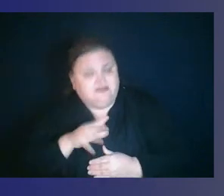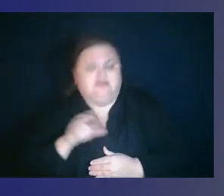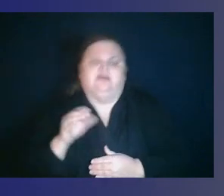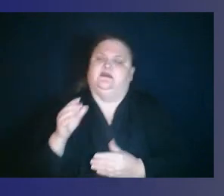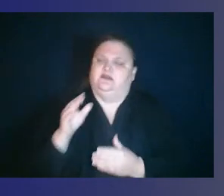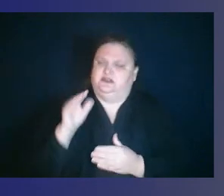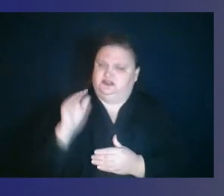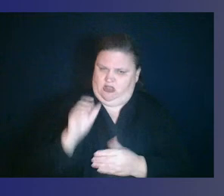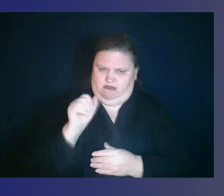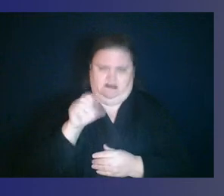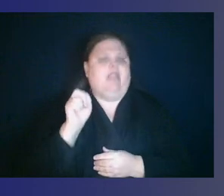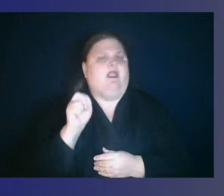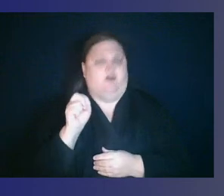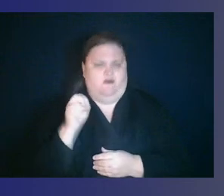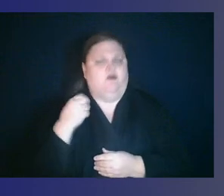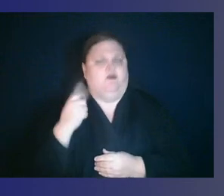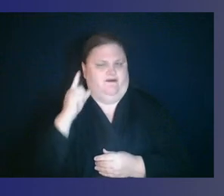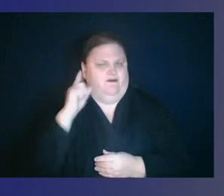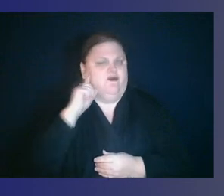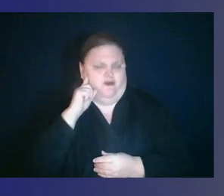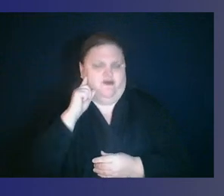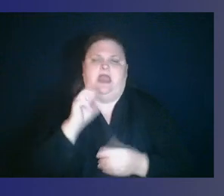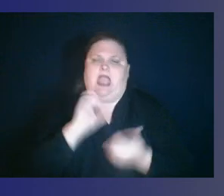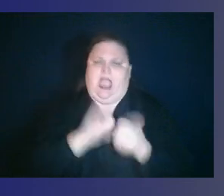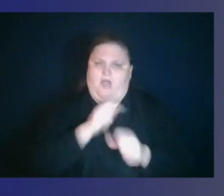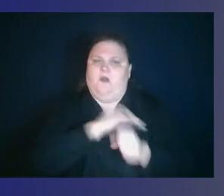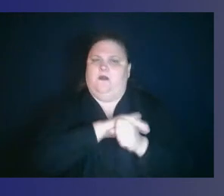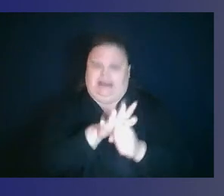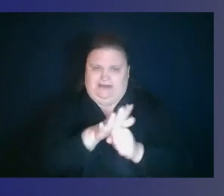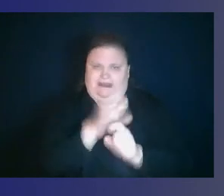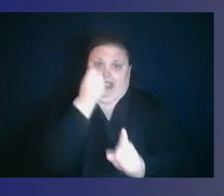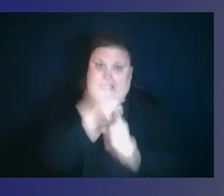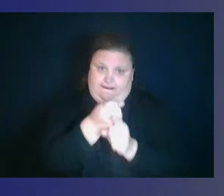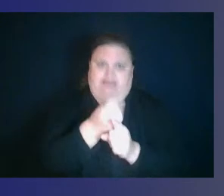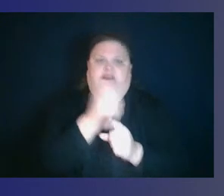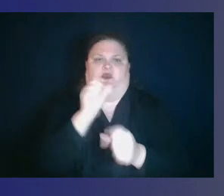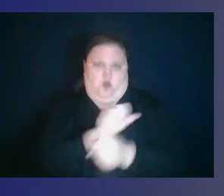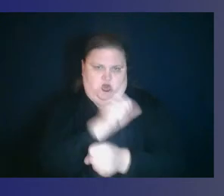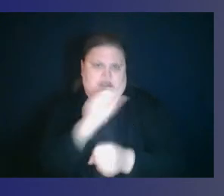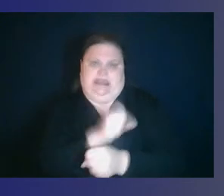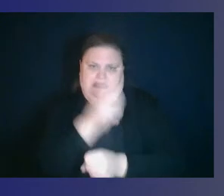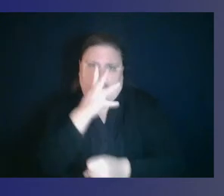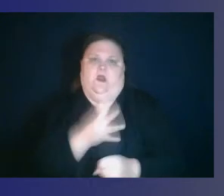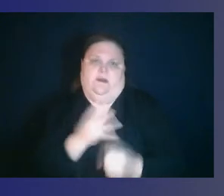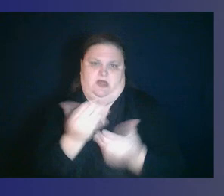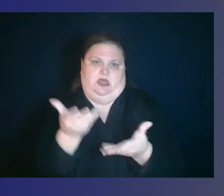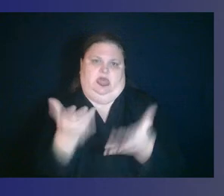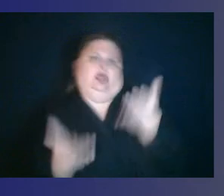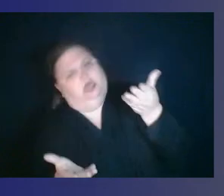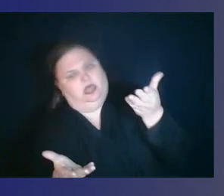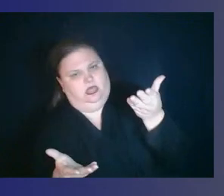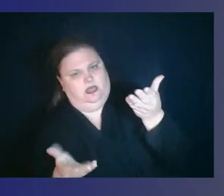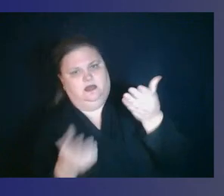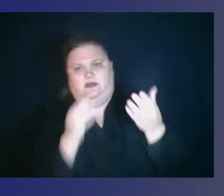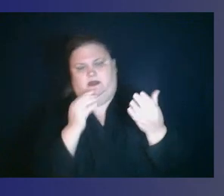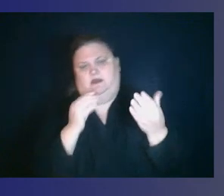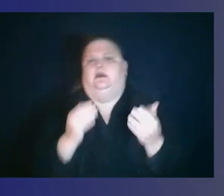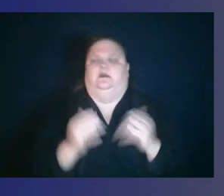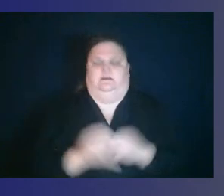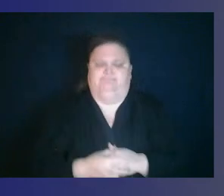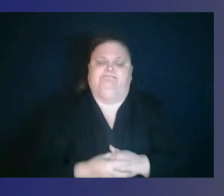fallout of the coronavirus and the impact of working women in our state and across their country.